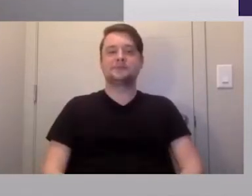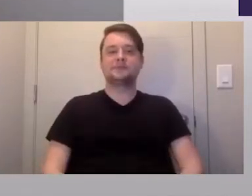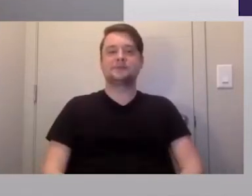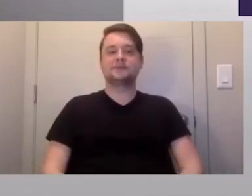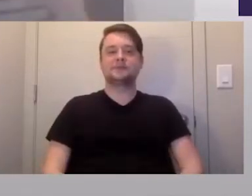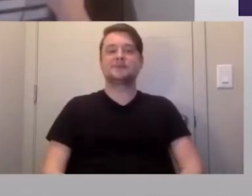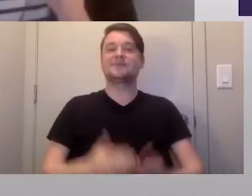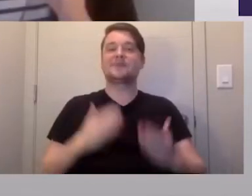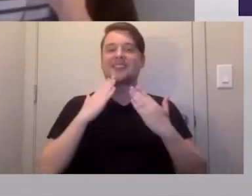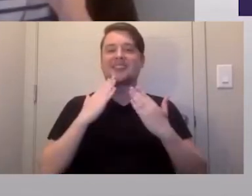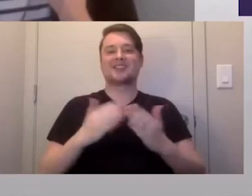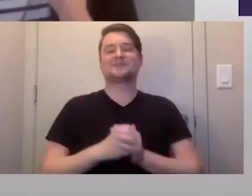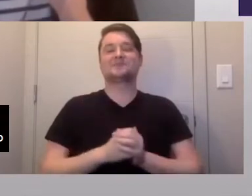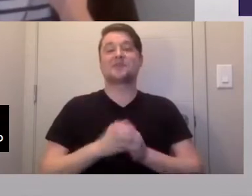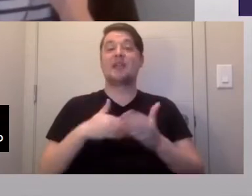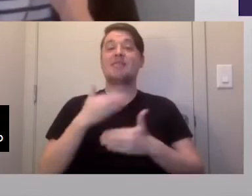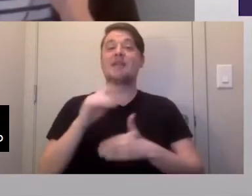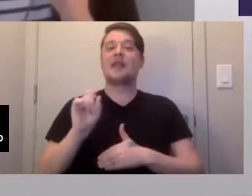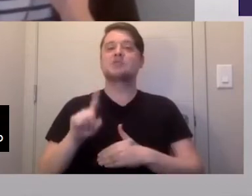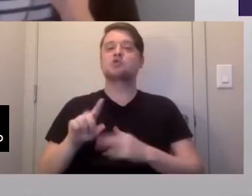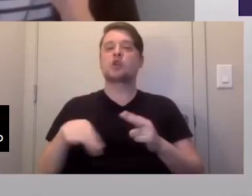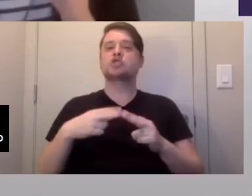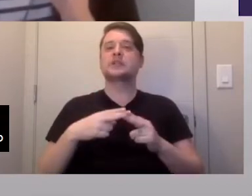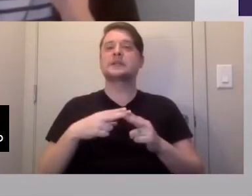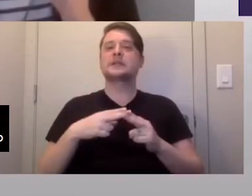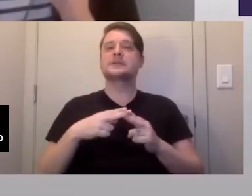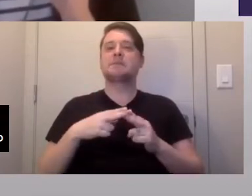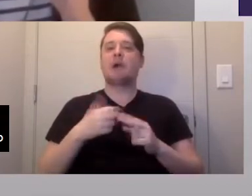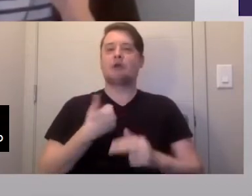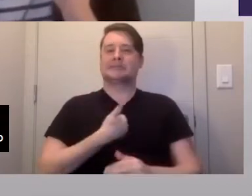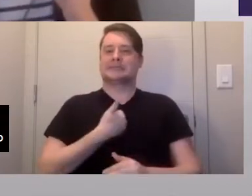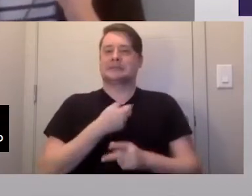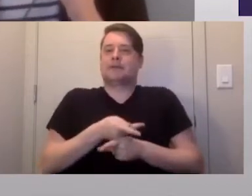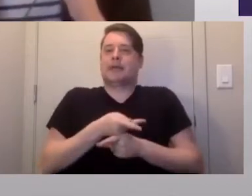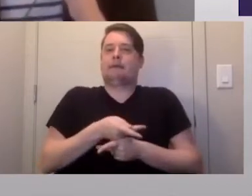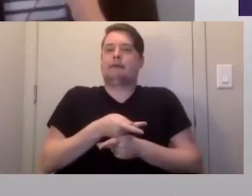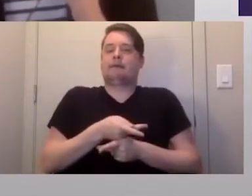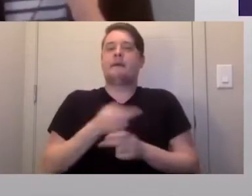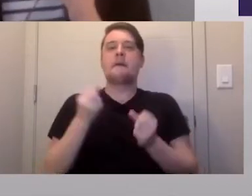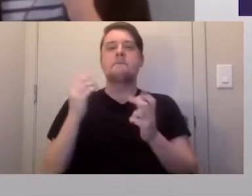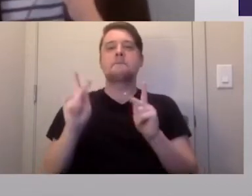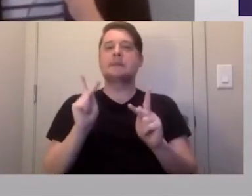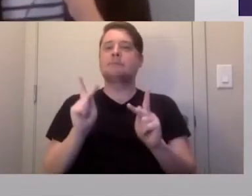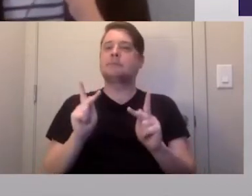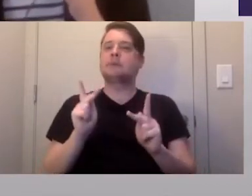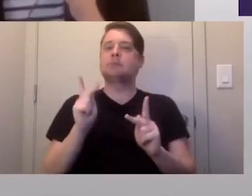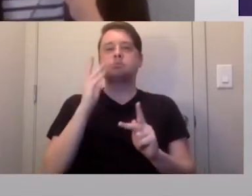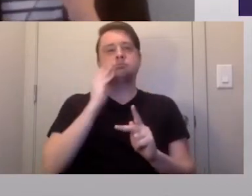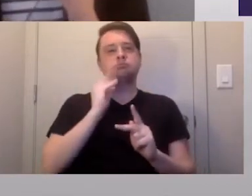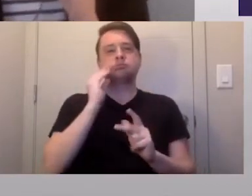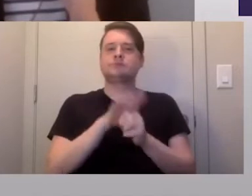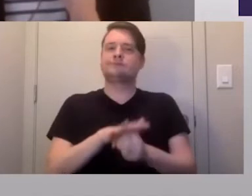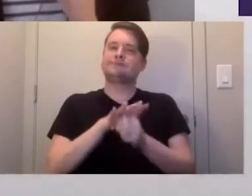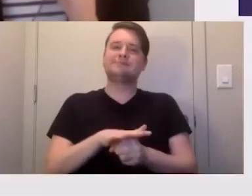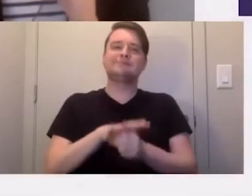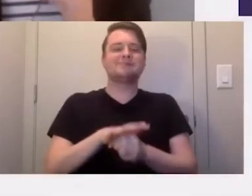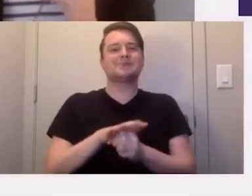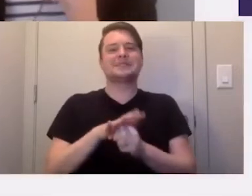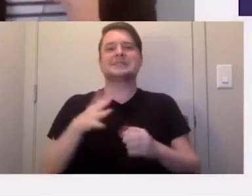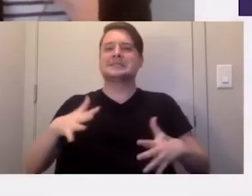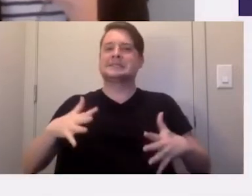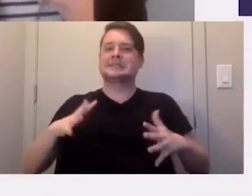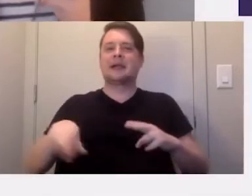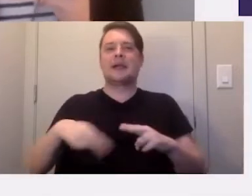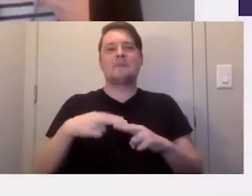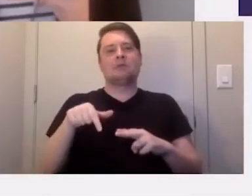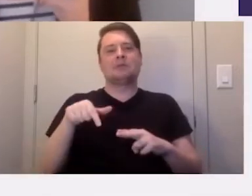Thanks. The next question is about self-care. Right now, many people are experiencing stress and anxiety about the current